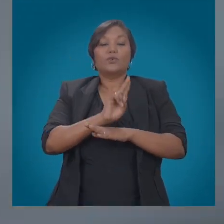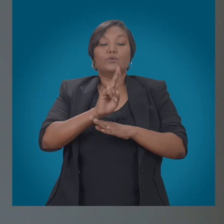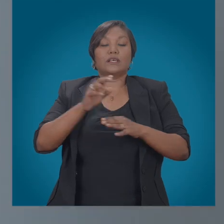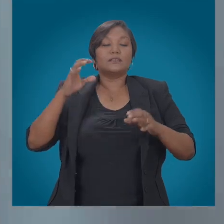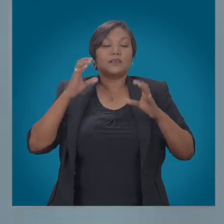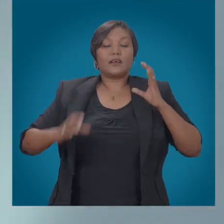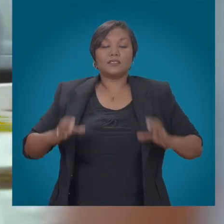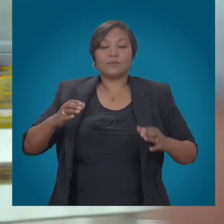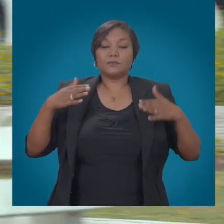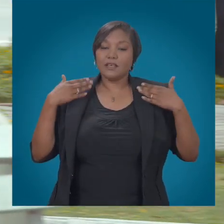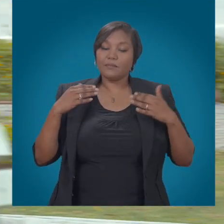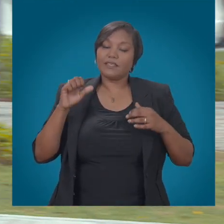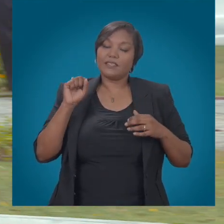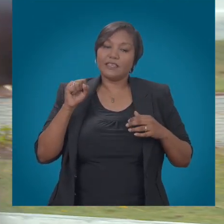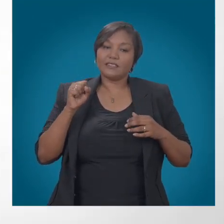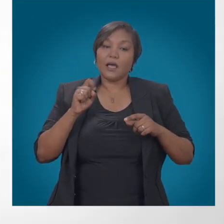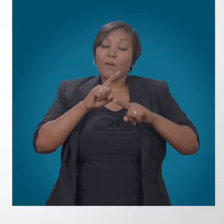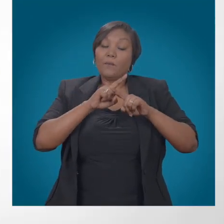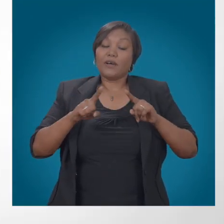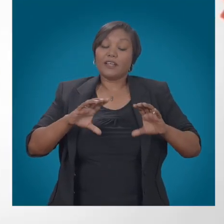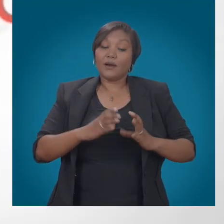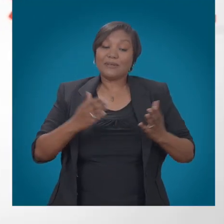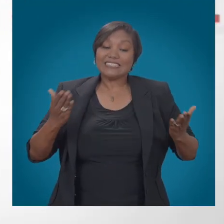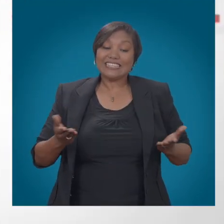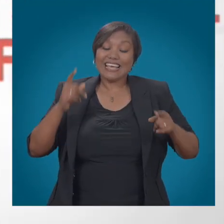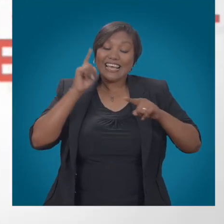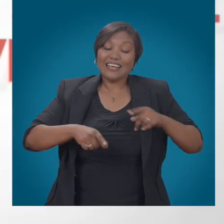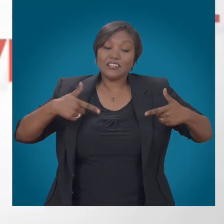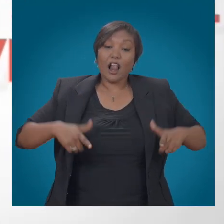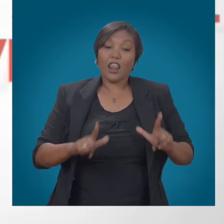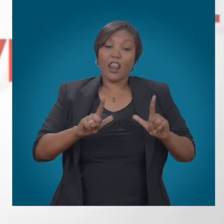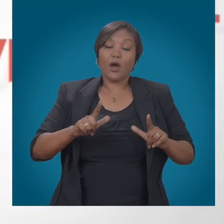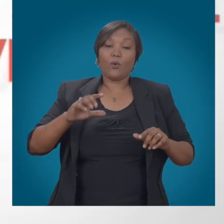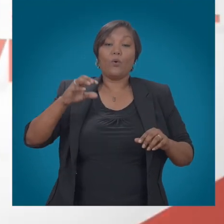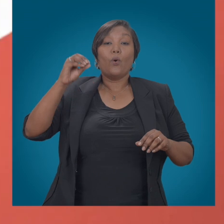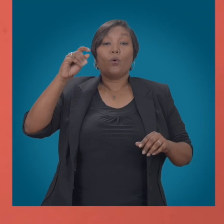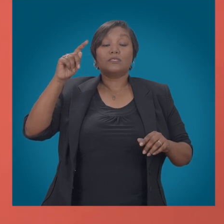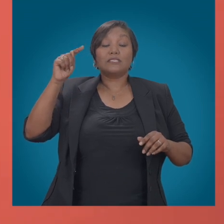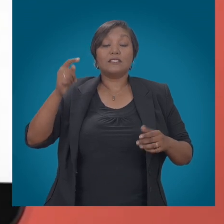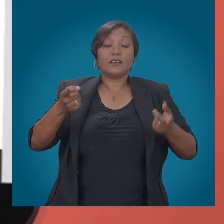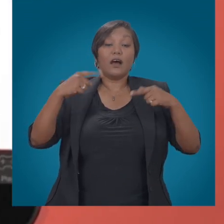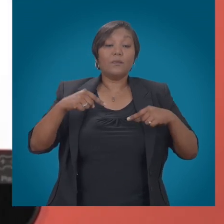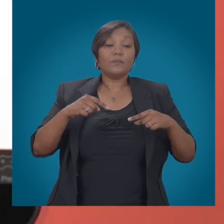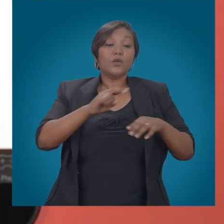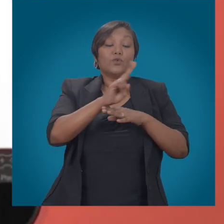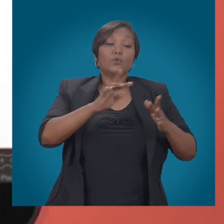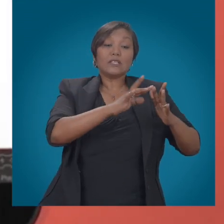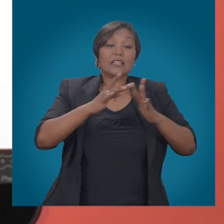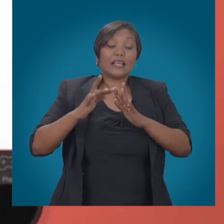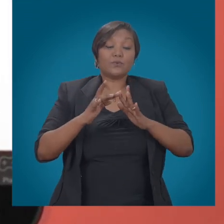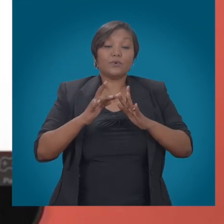providers cannot abide what she describes as the parasitic arrangements in which OTT service providers are free of licensing fee